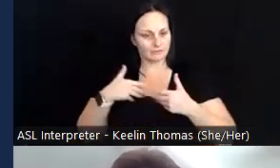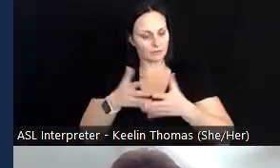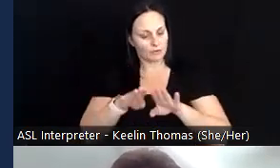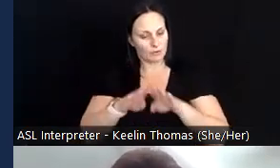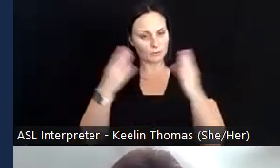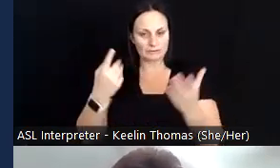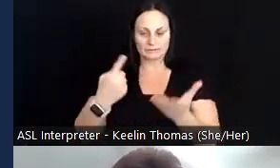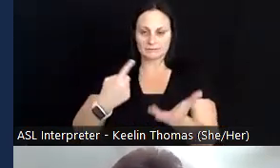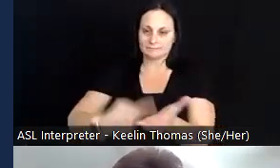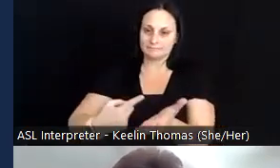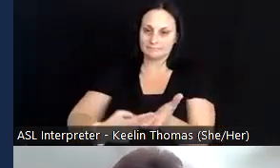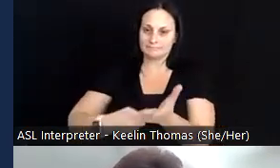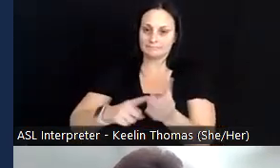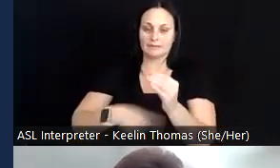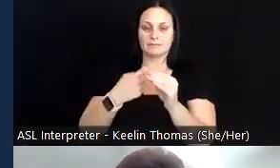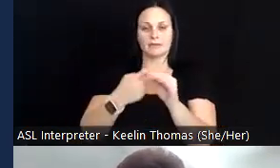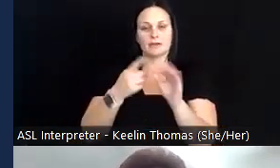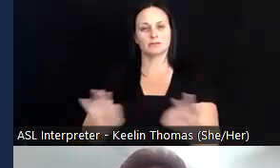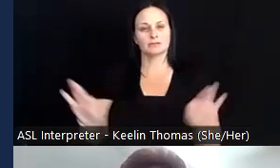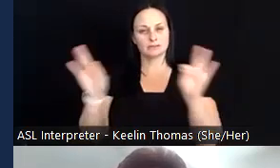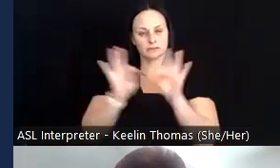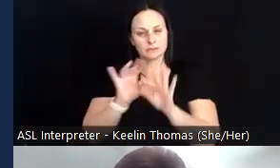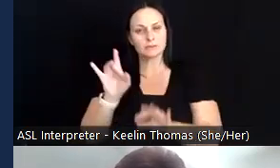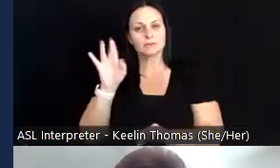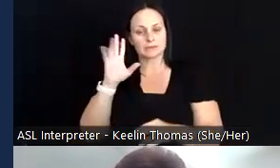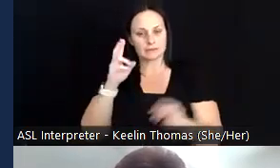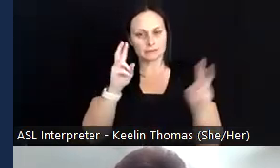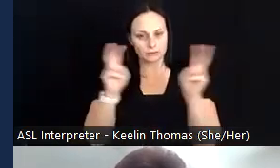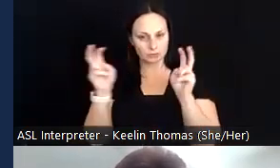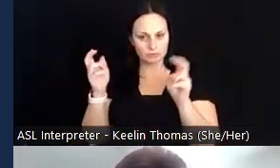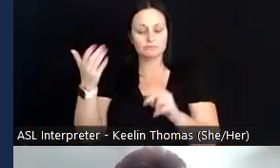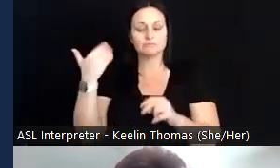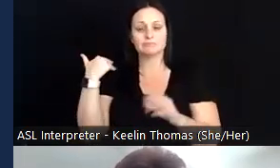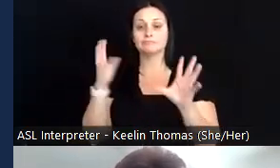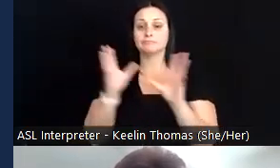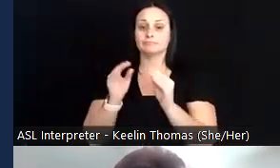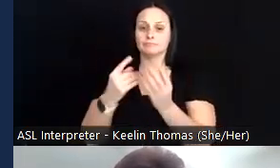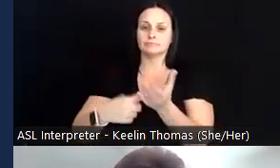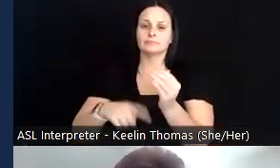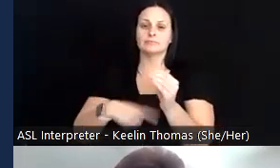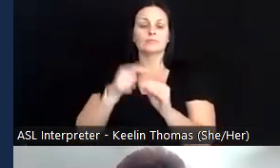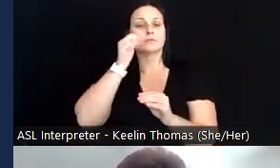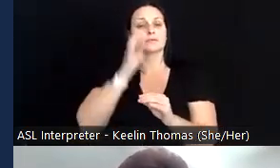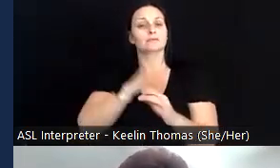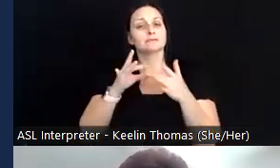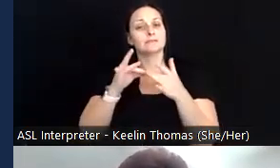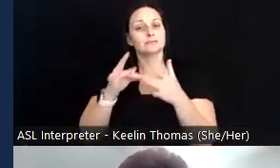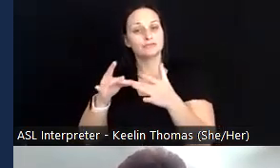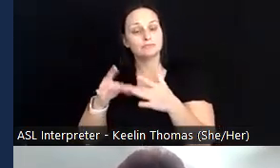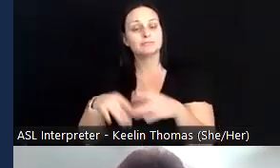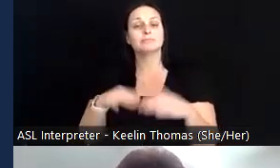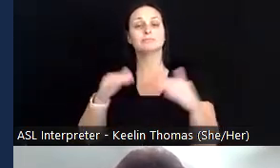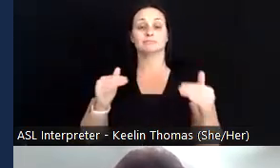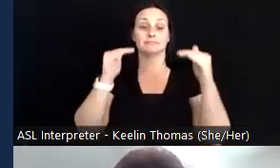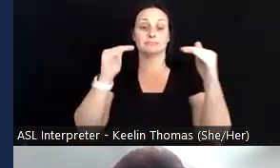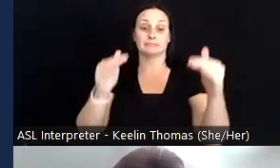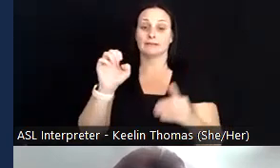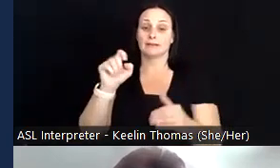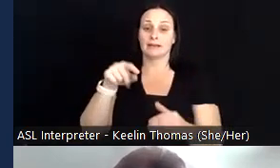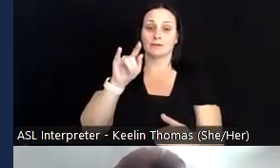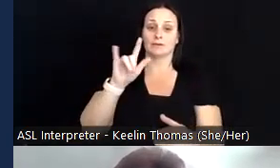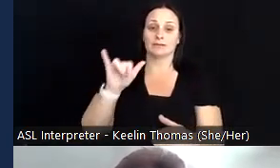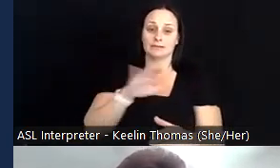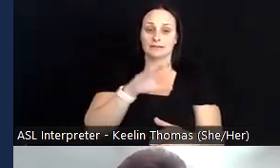about critical issues. Previous conferences have explored women's leadership and advancing equity and